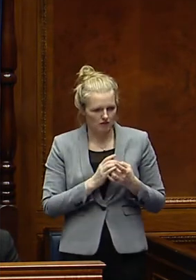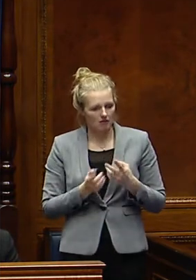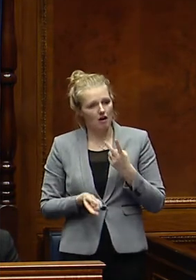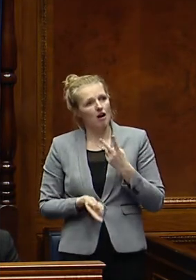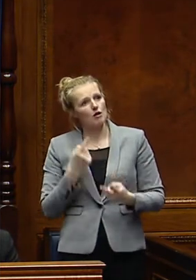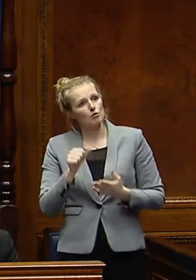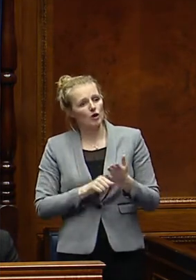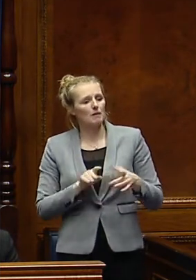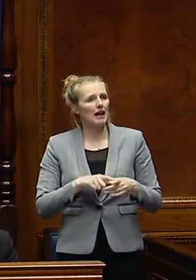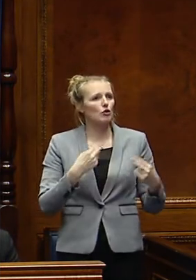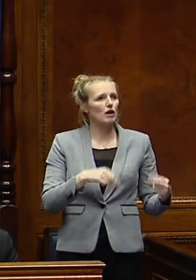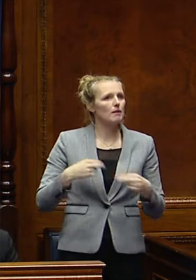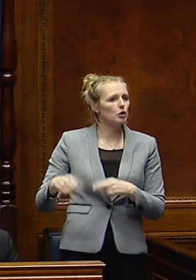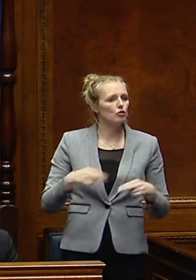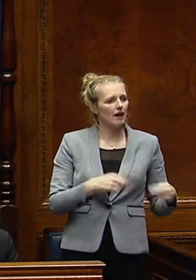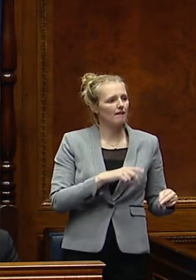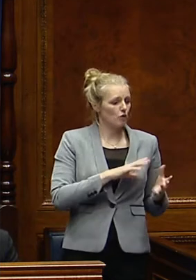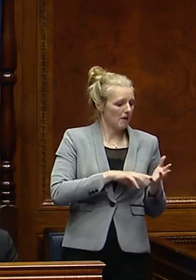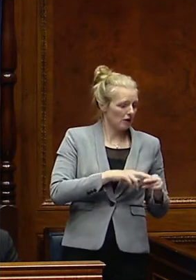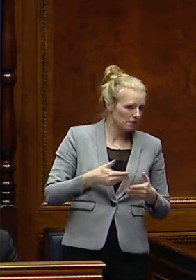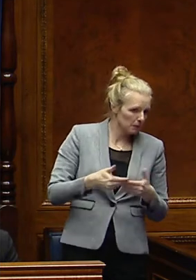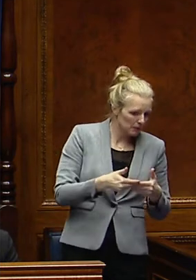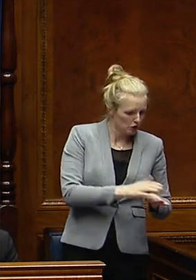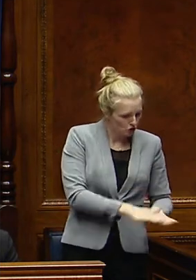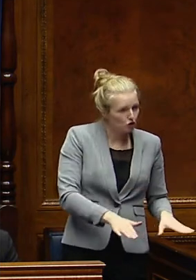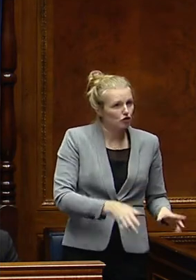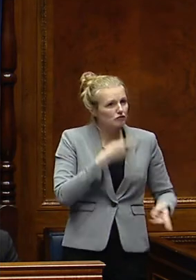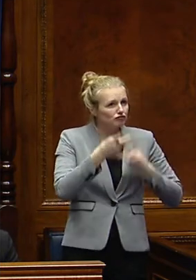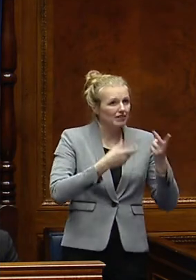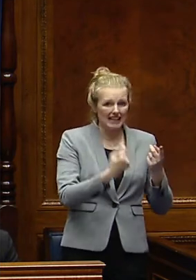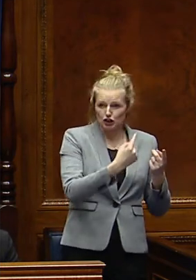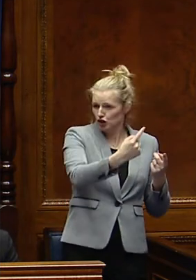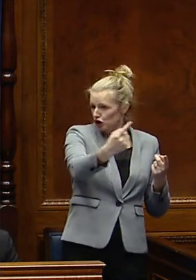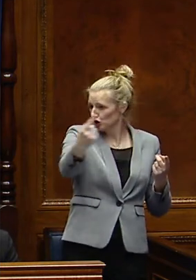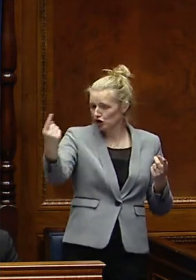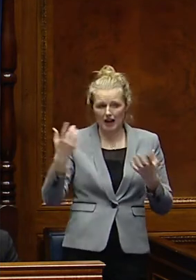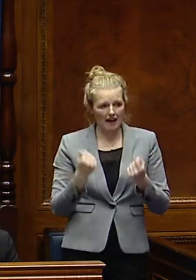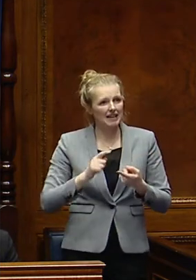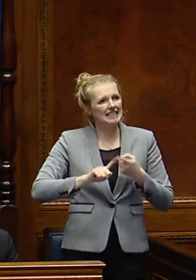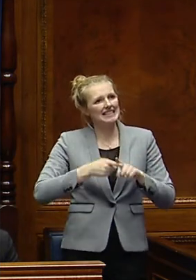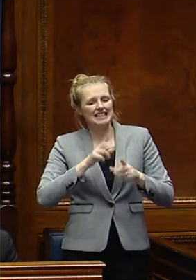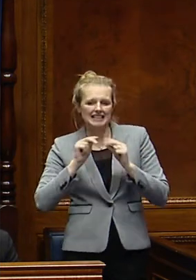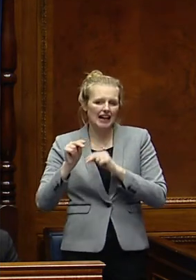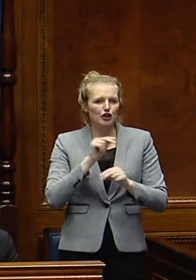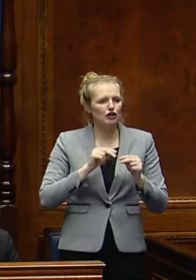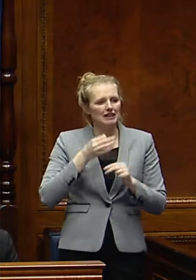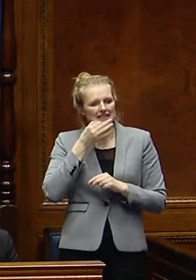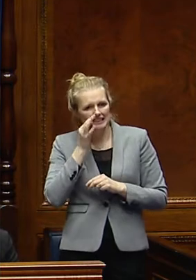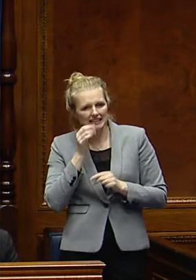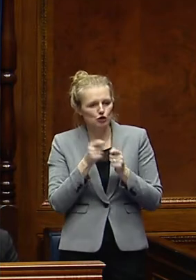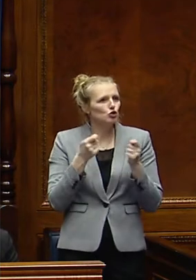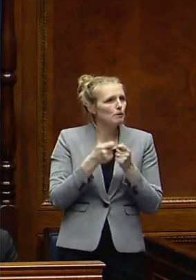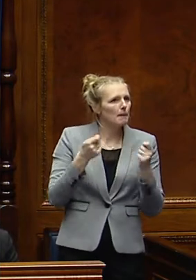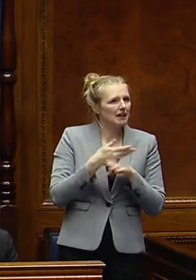include rhythm and rhyme sessions for parents and children in every library, knit and natter and tea, and newspaper